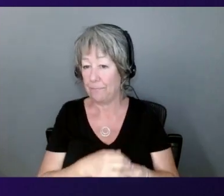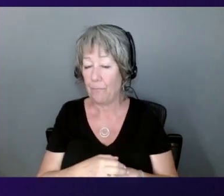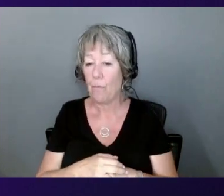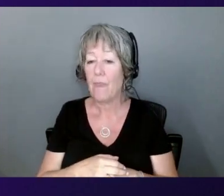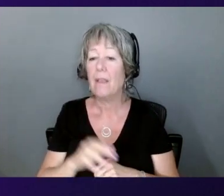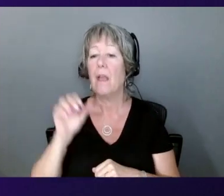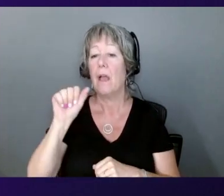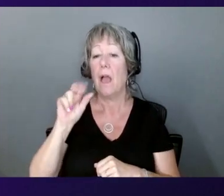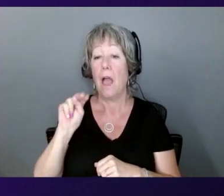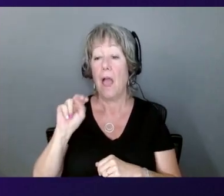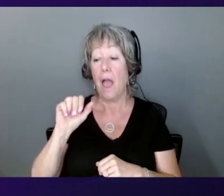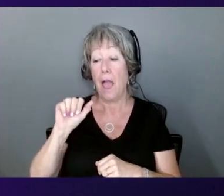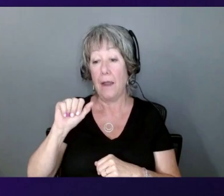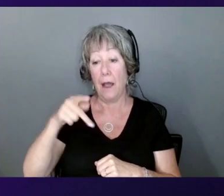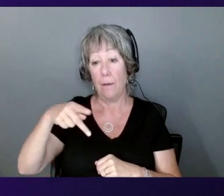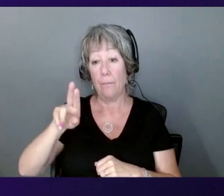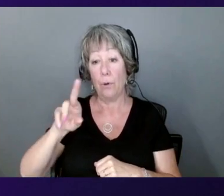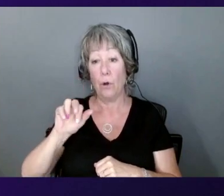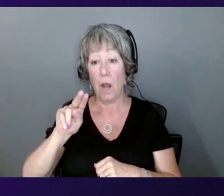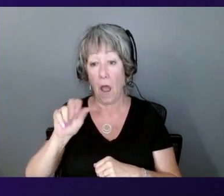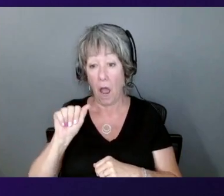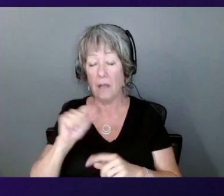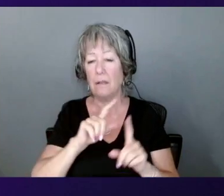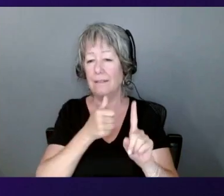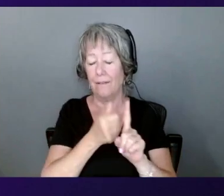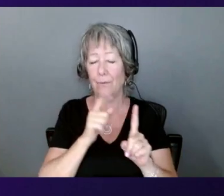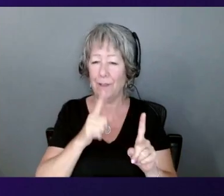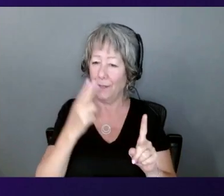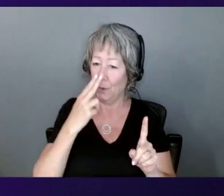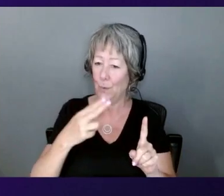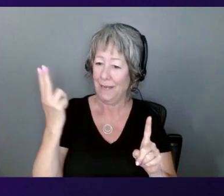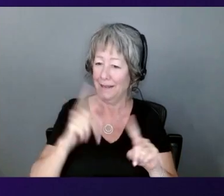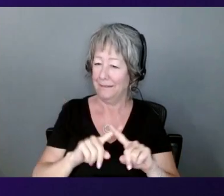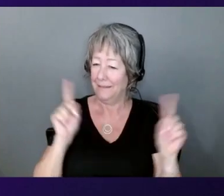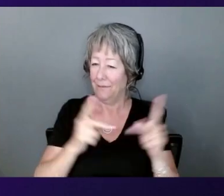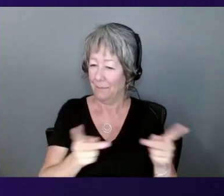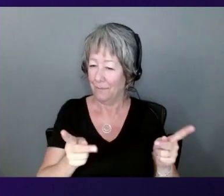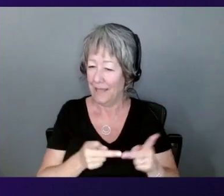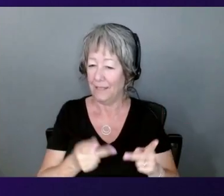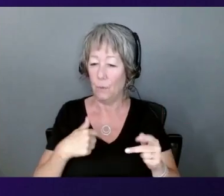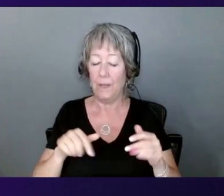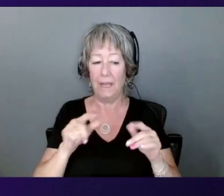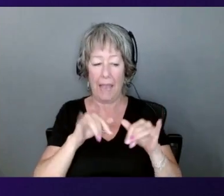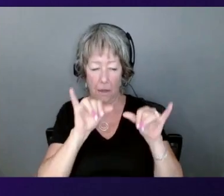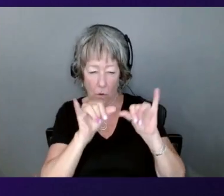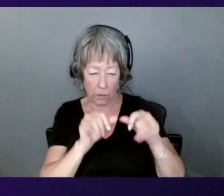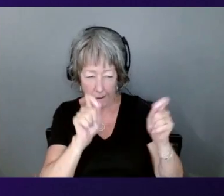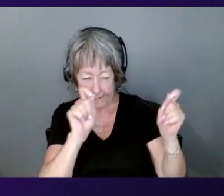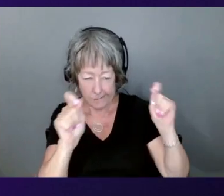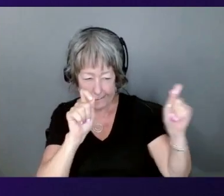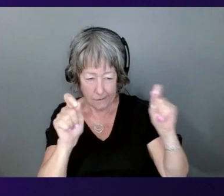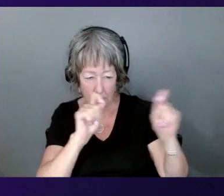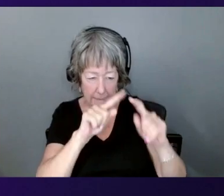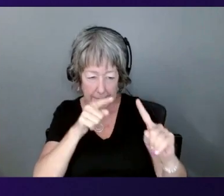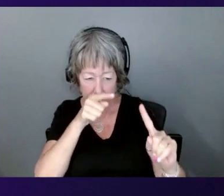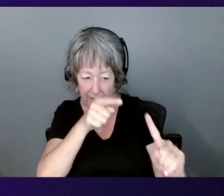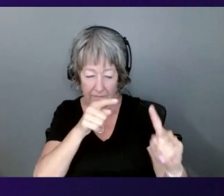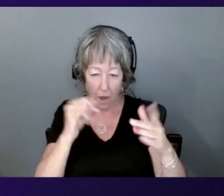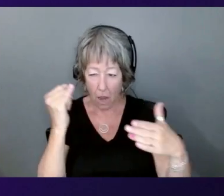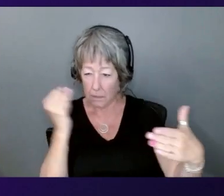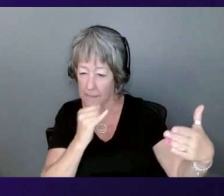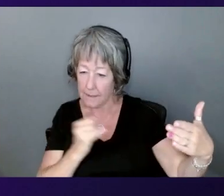entity within AWS. And we get the pleasure to architect, you know, specify, design, manufacture,